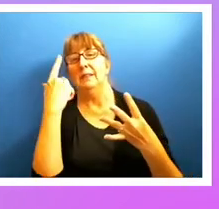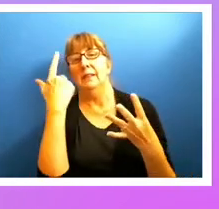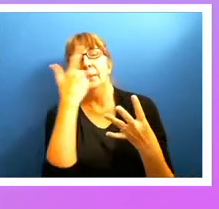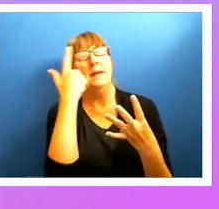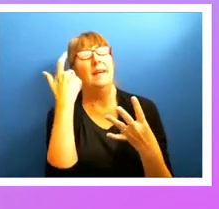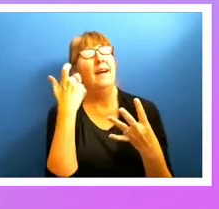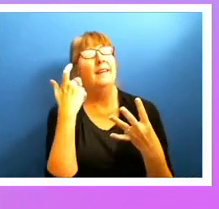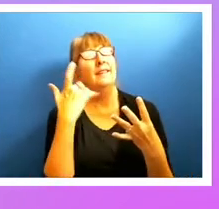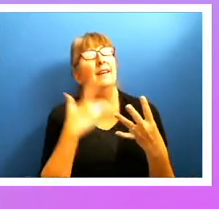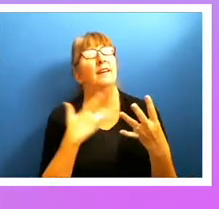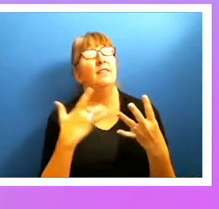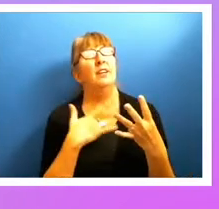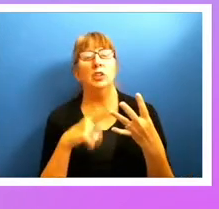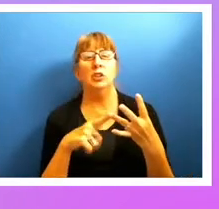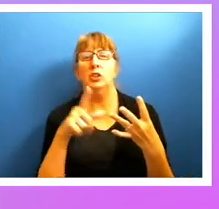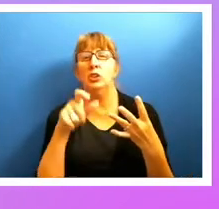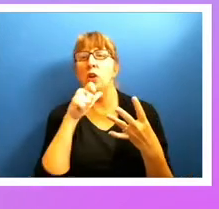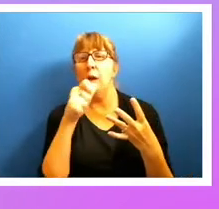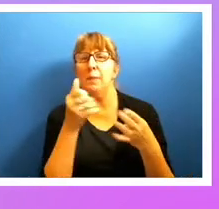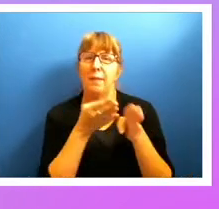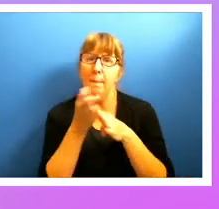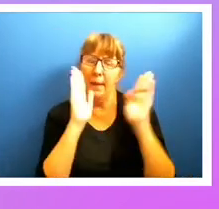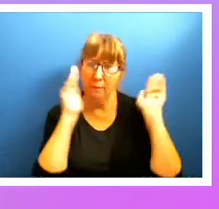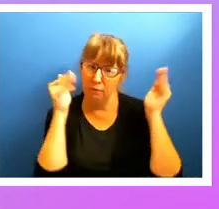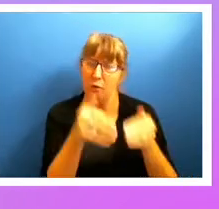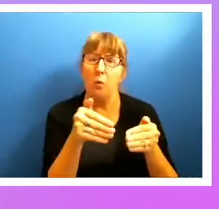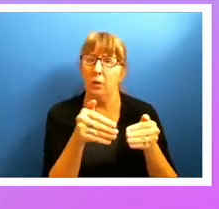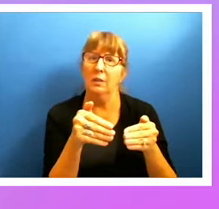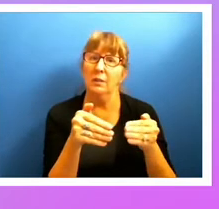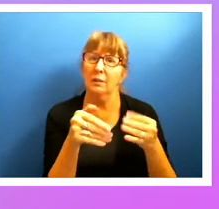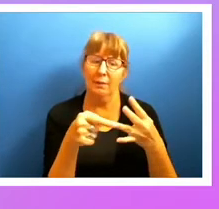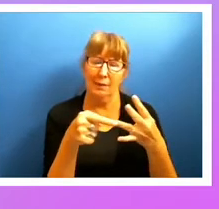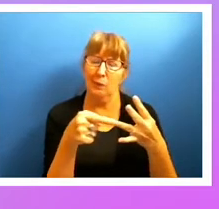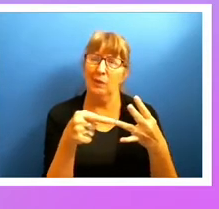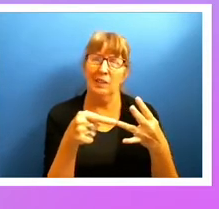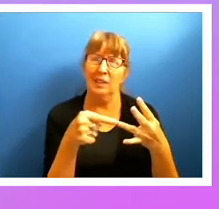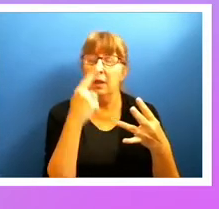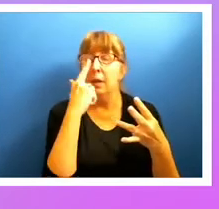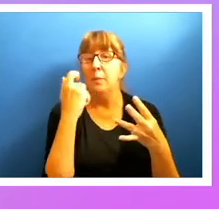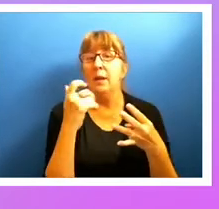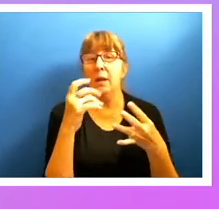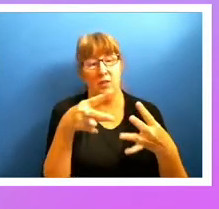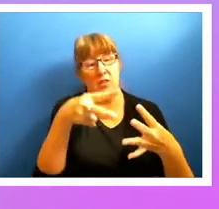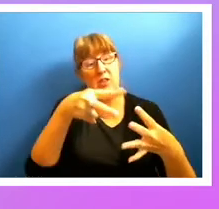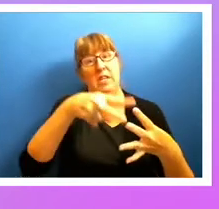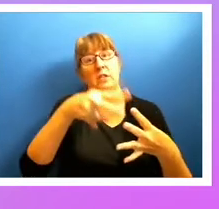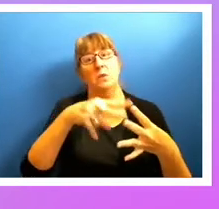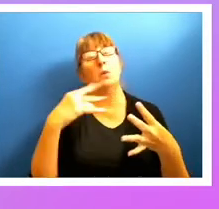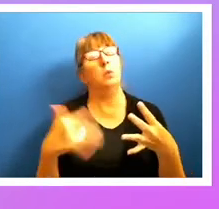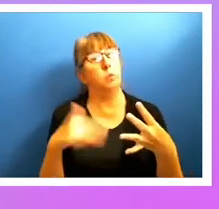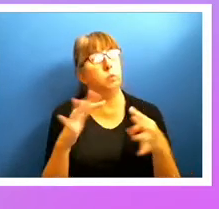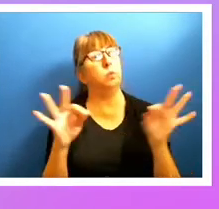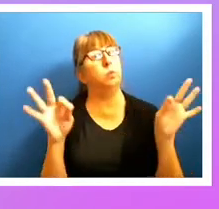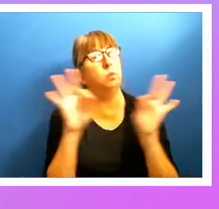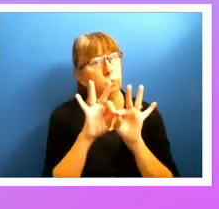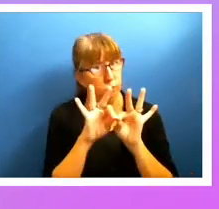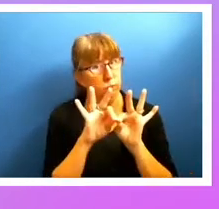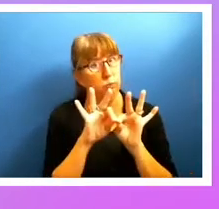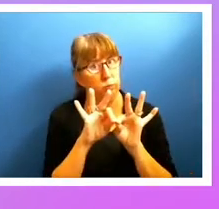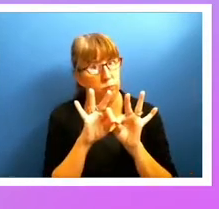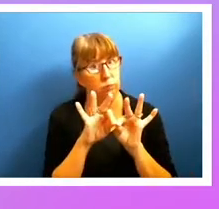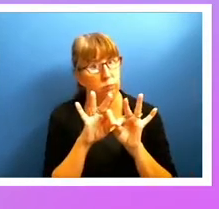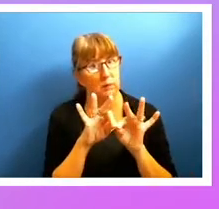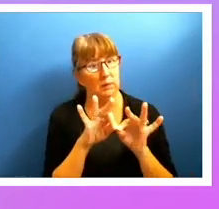I don't think that should be the main thing that we pursue here. Because the value of the first two that I talked about there outweigh the